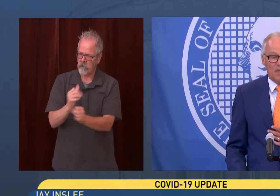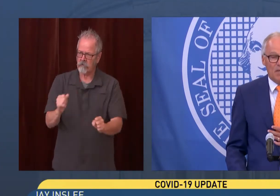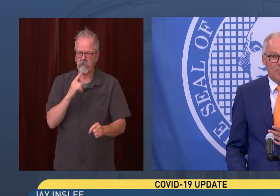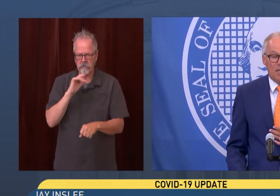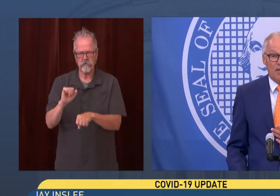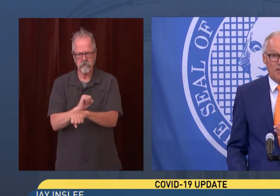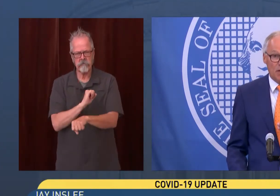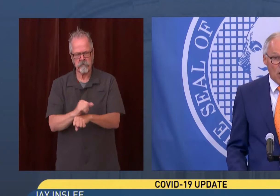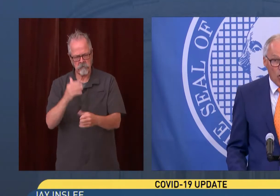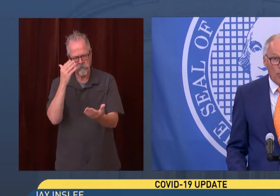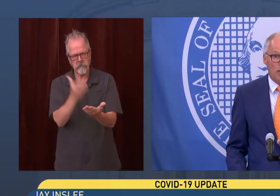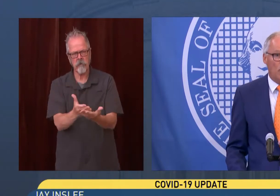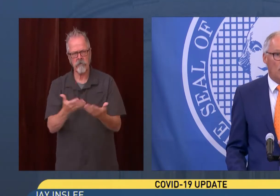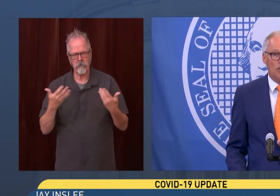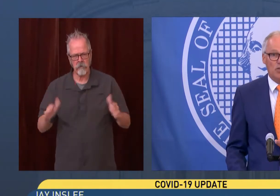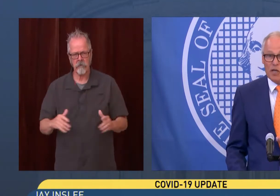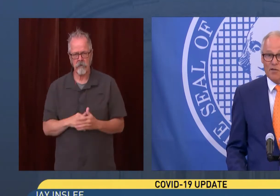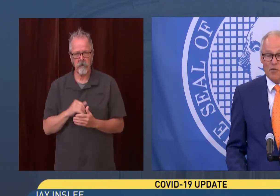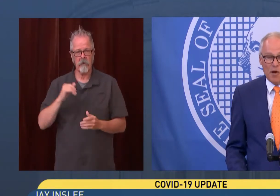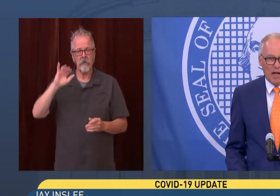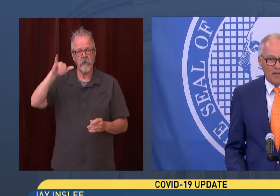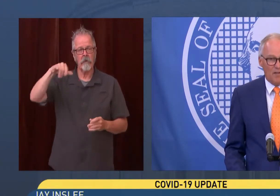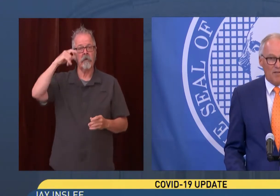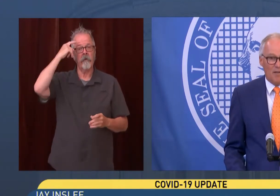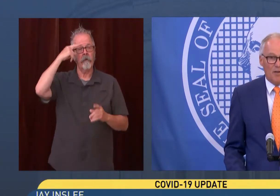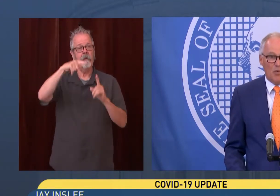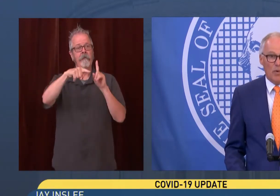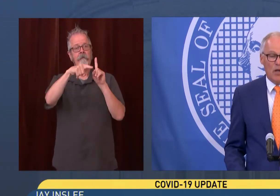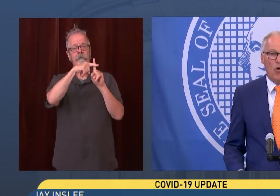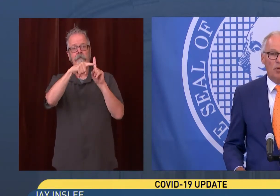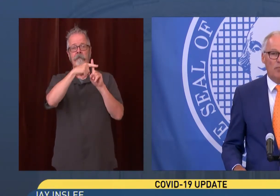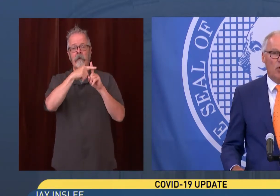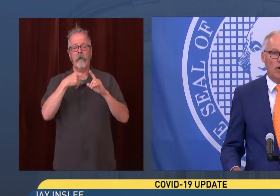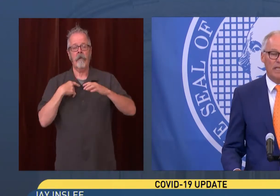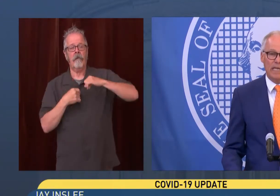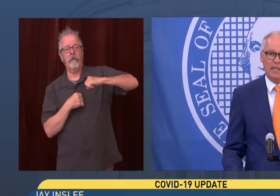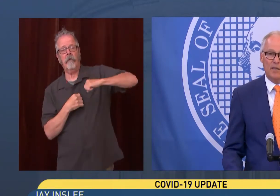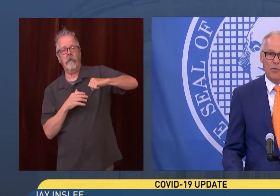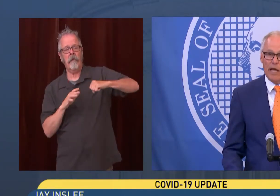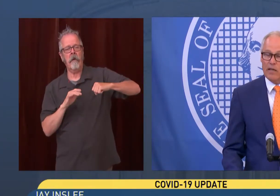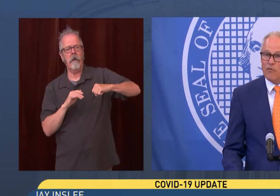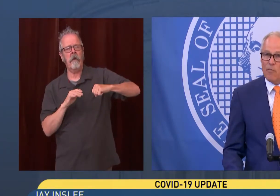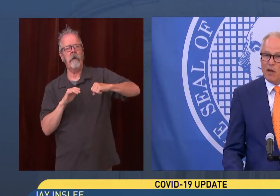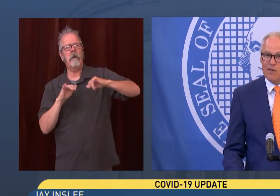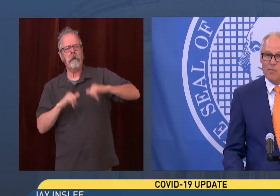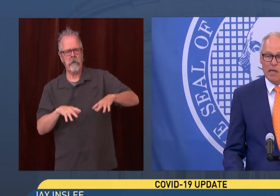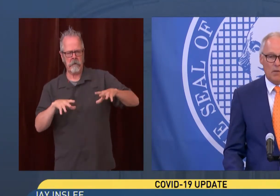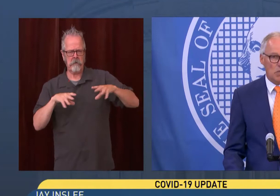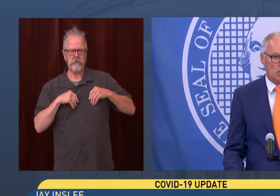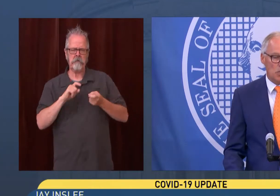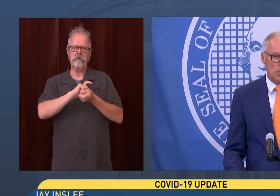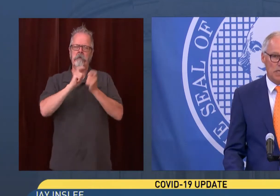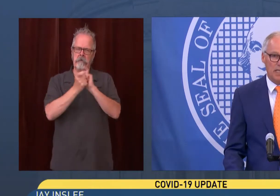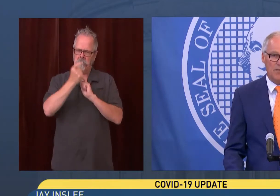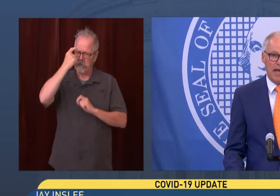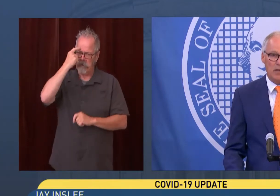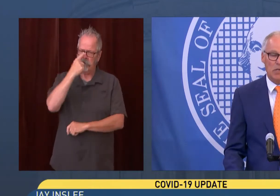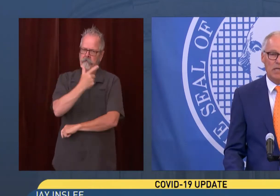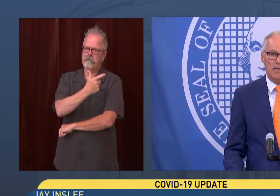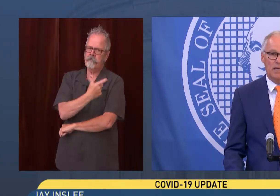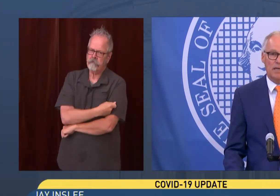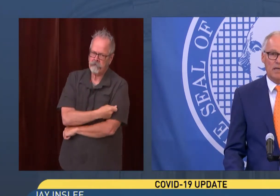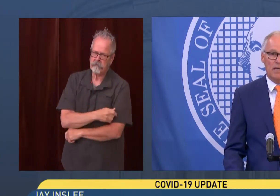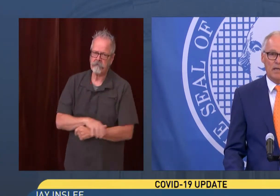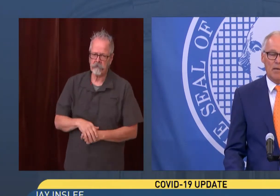because we know people can change their minds. We know people, when they get the right information, make decisions to get the